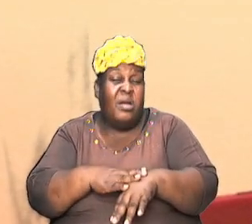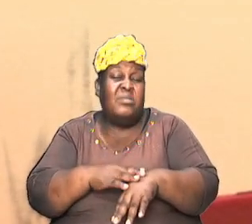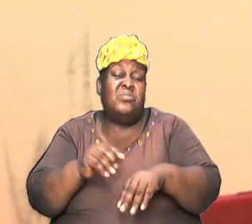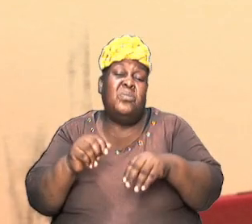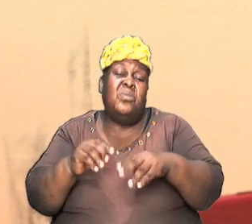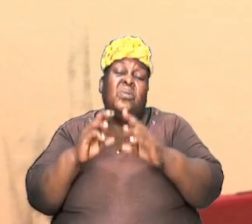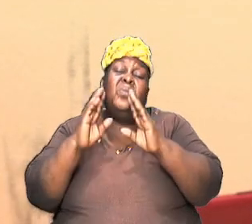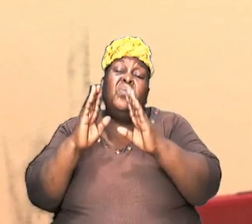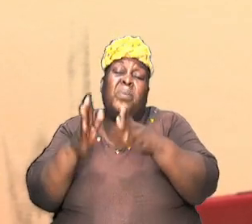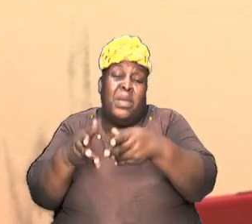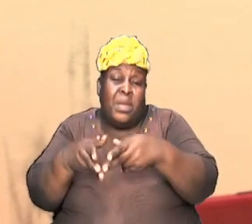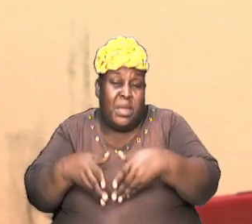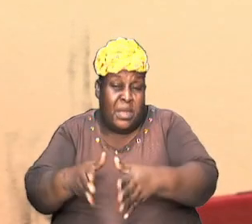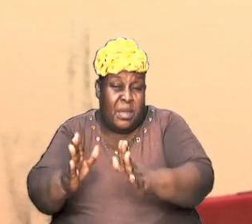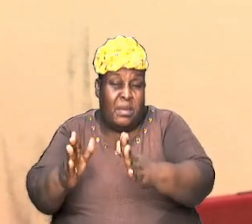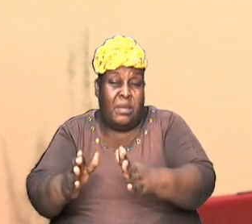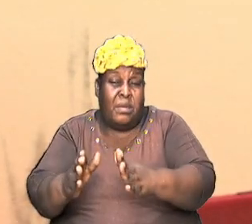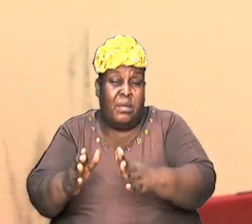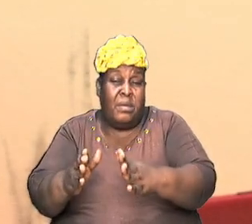back